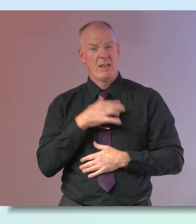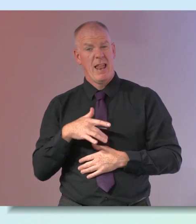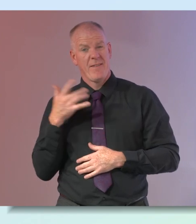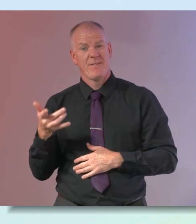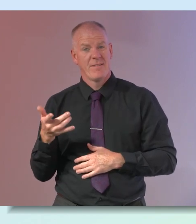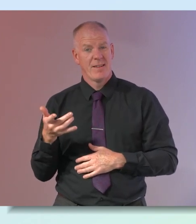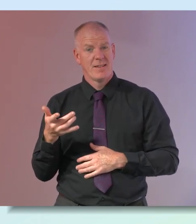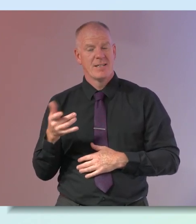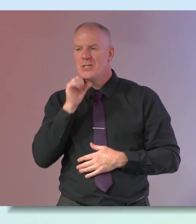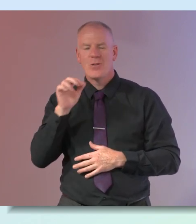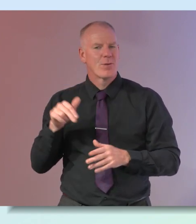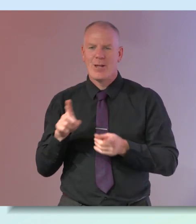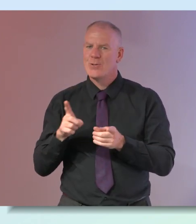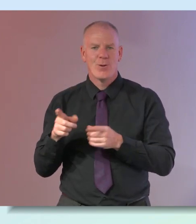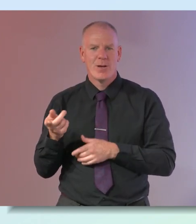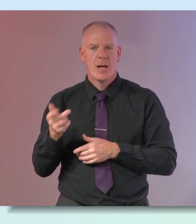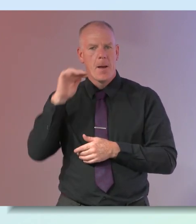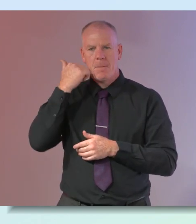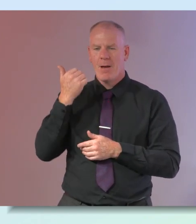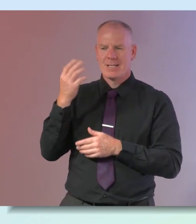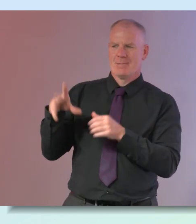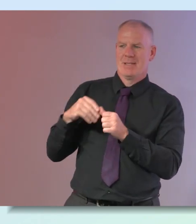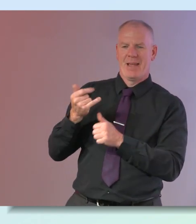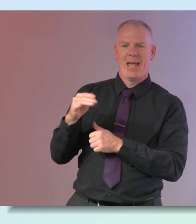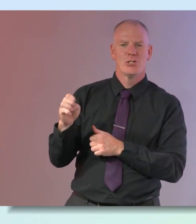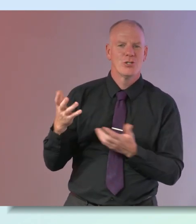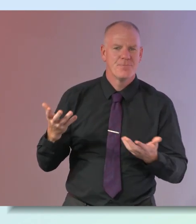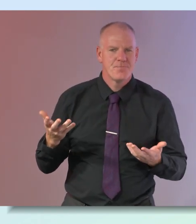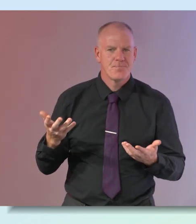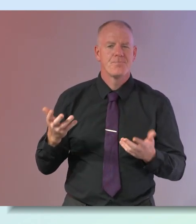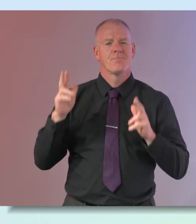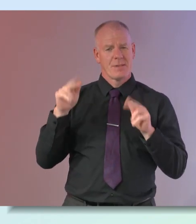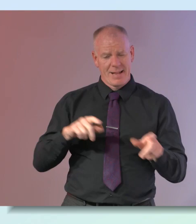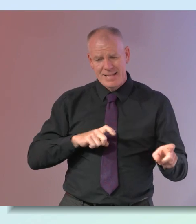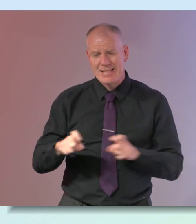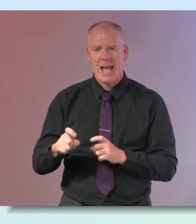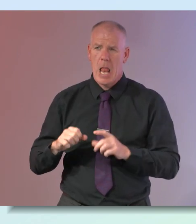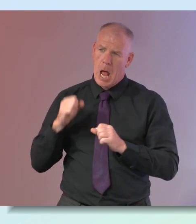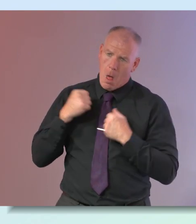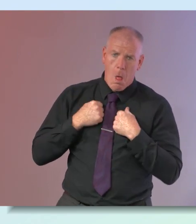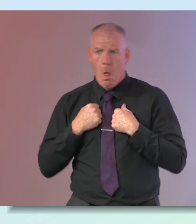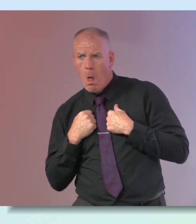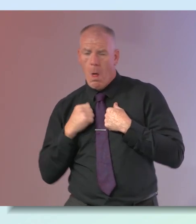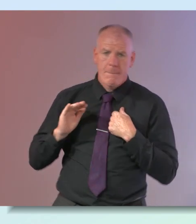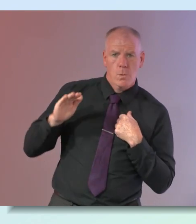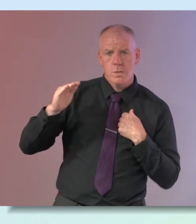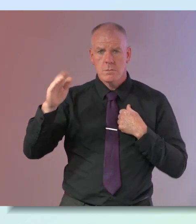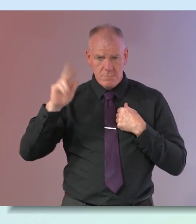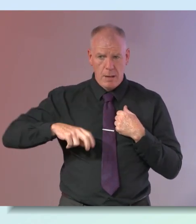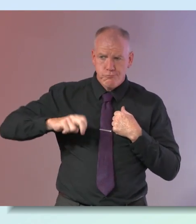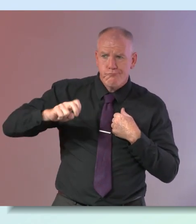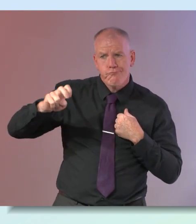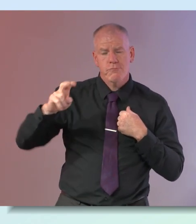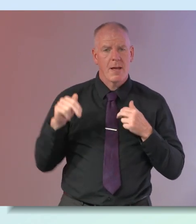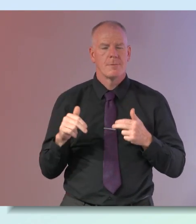isn't anything you can't do just because you're a certain age in the sense you can still climb mountains you can still do everything i just think it's almost we